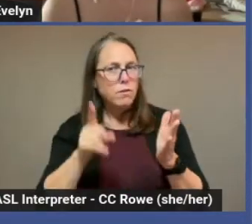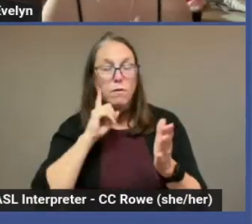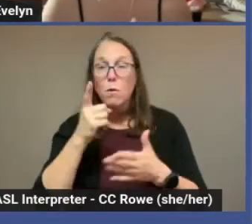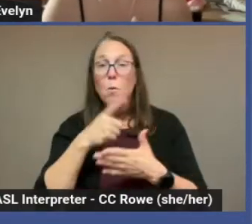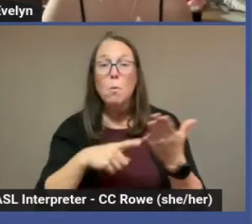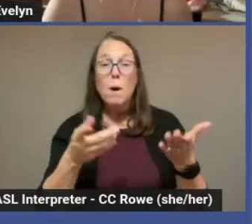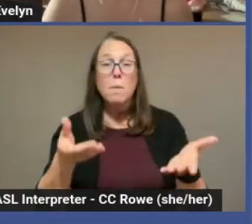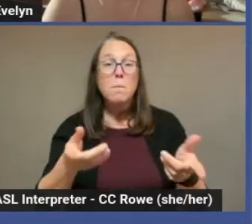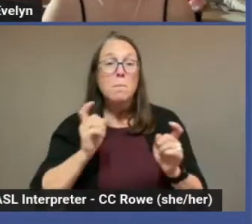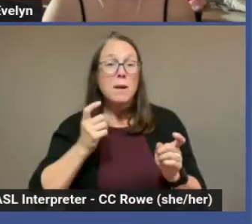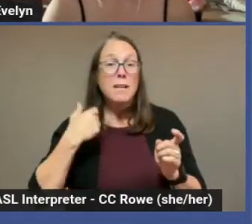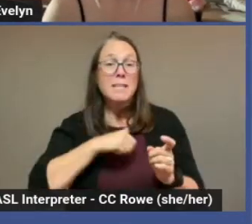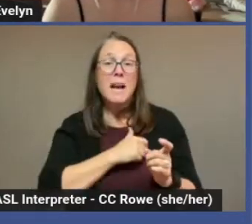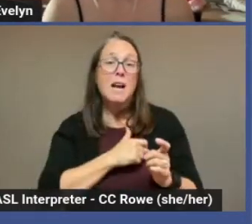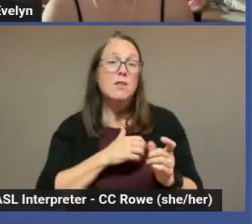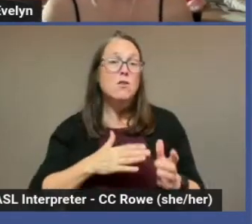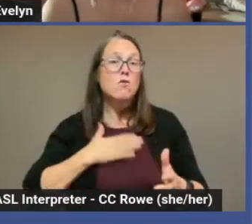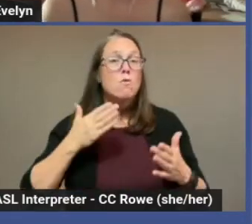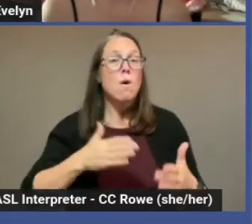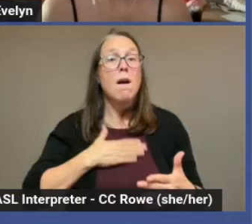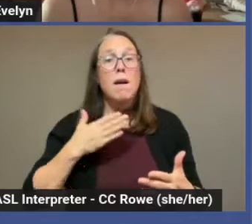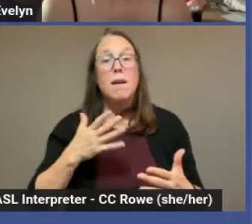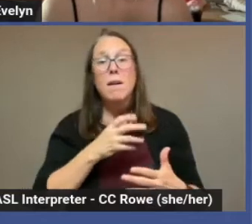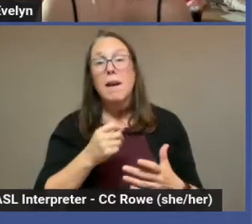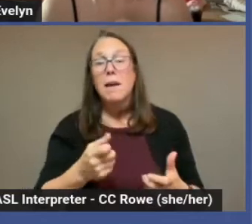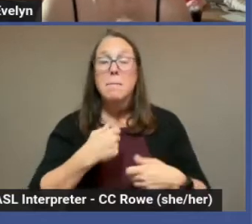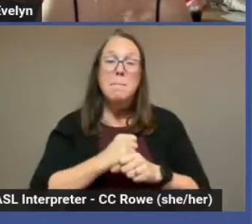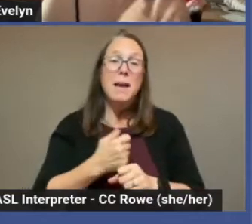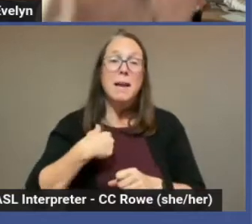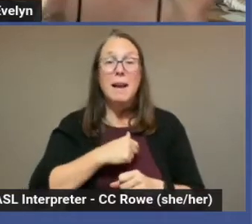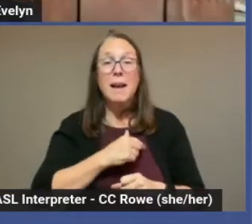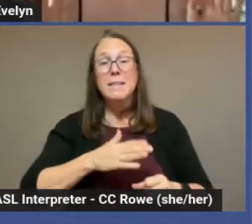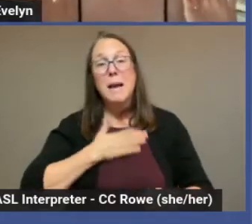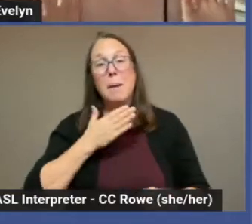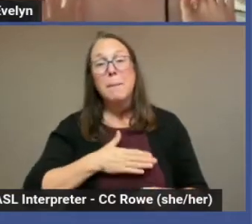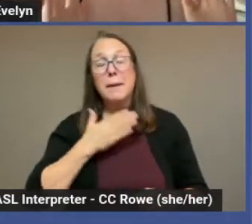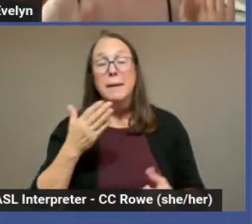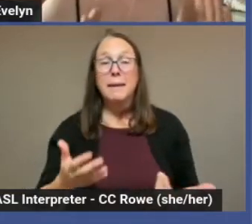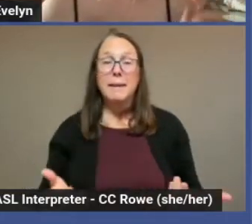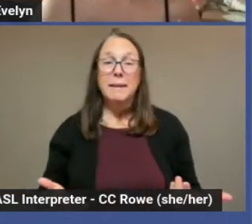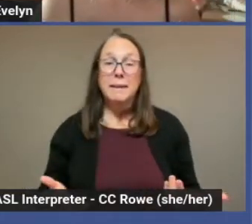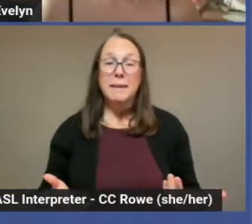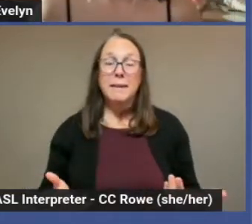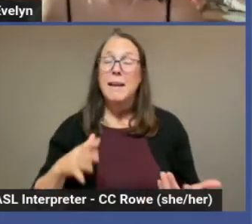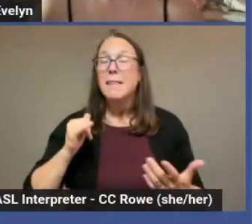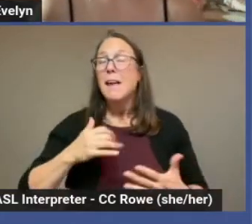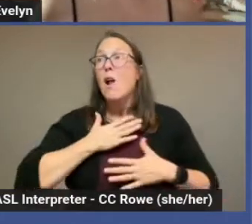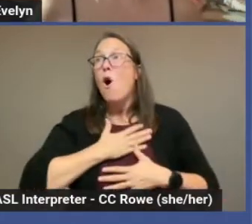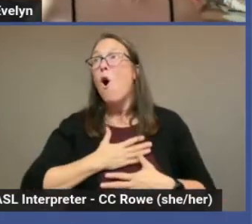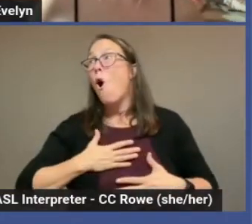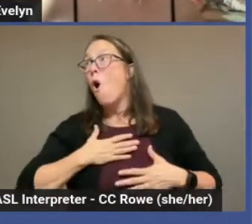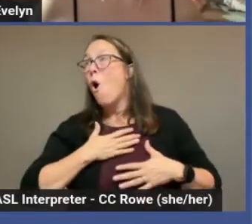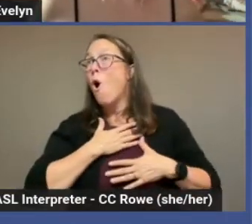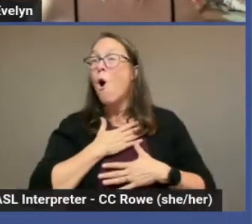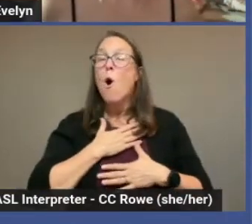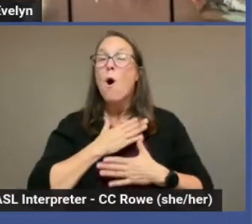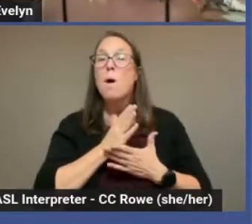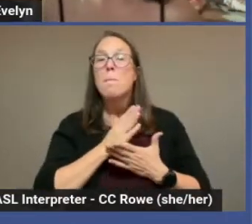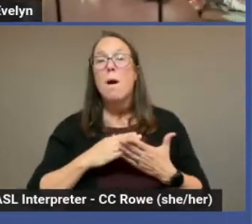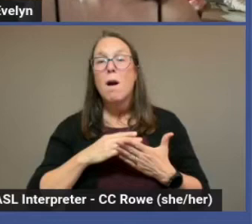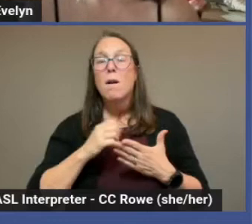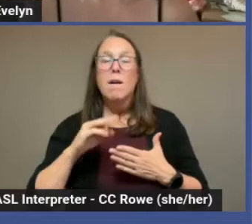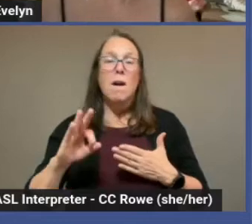and make us happy and are the joyful side of revolution.